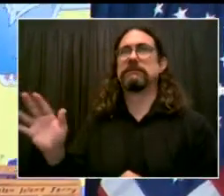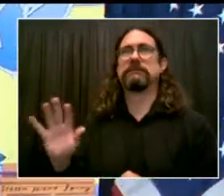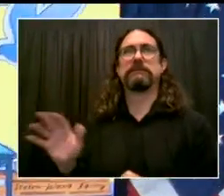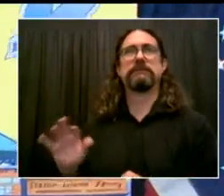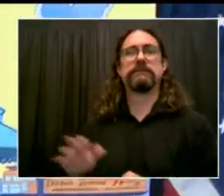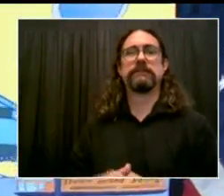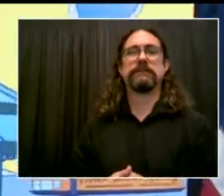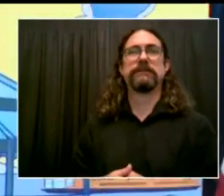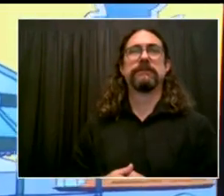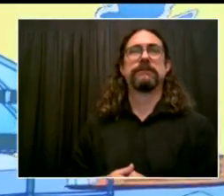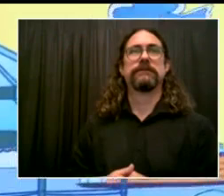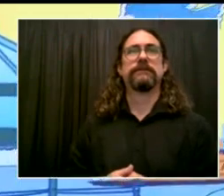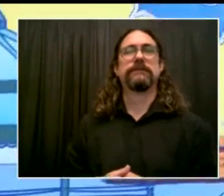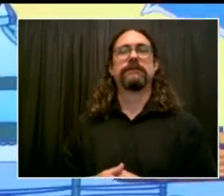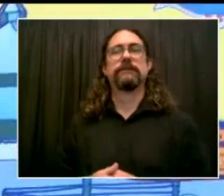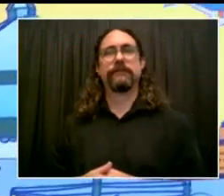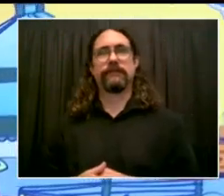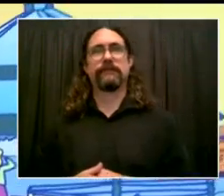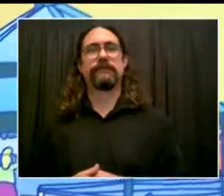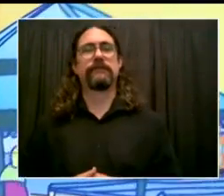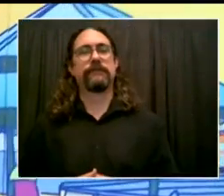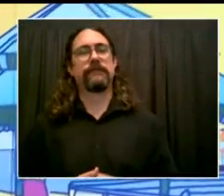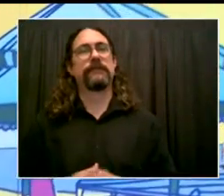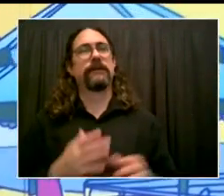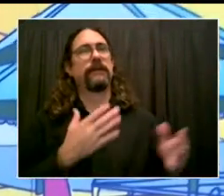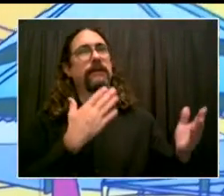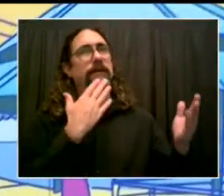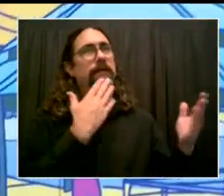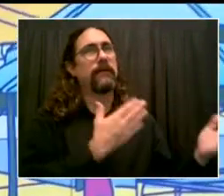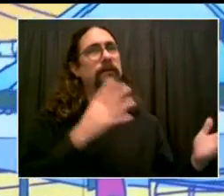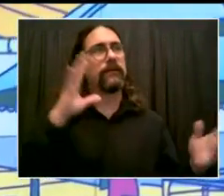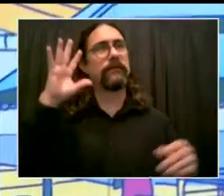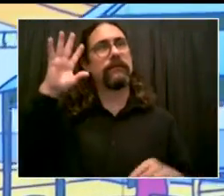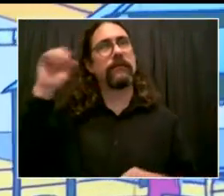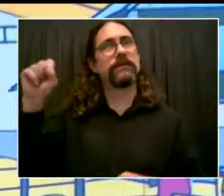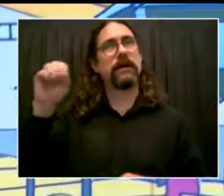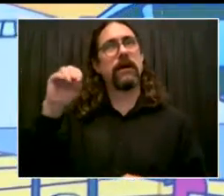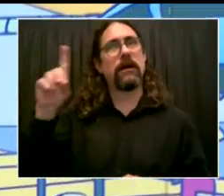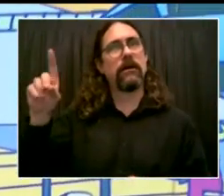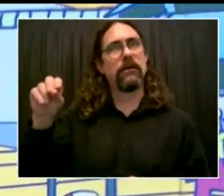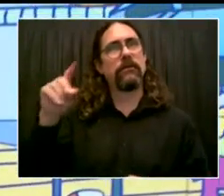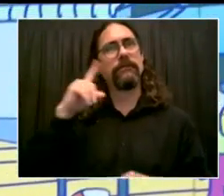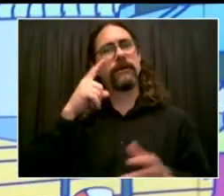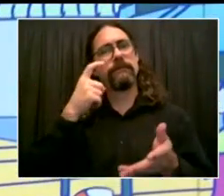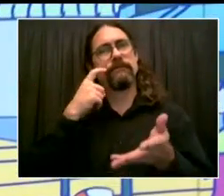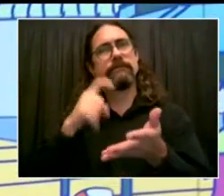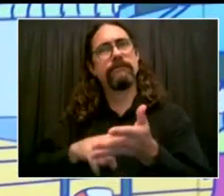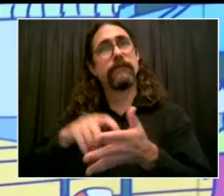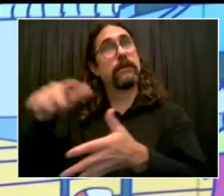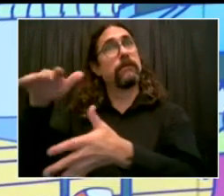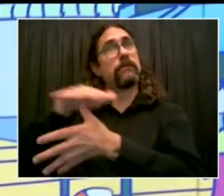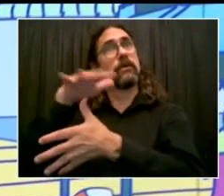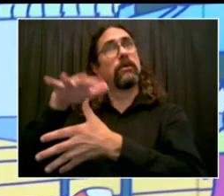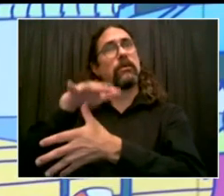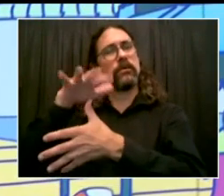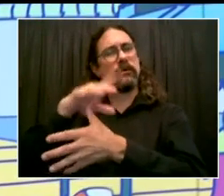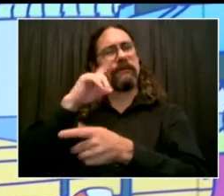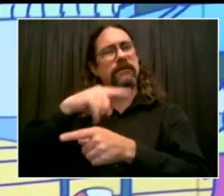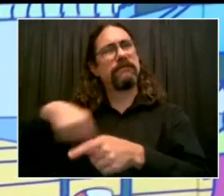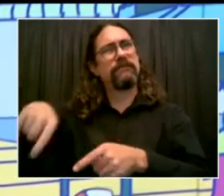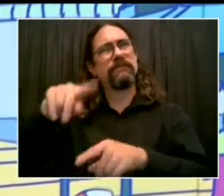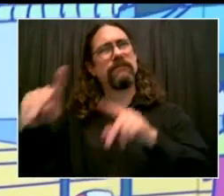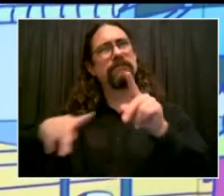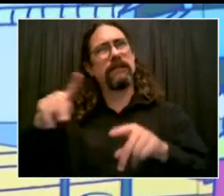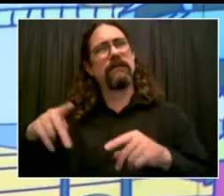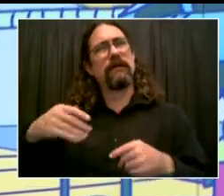cared about people with diabetes. cared about kids with long-term care needs. You cared about kids who are less advantaged and need a pool that they could swim